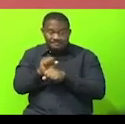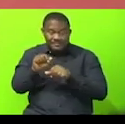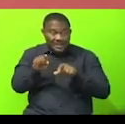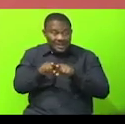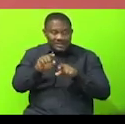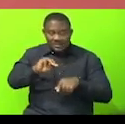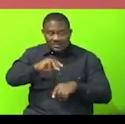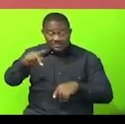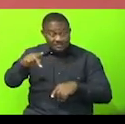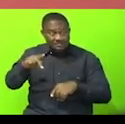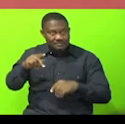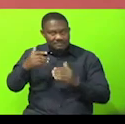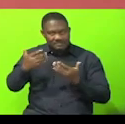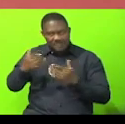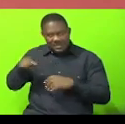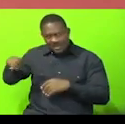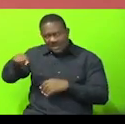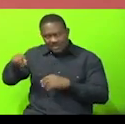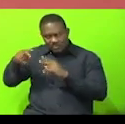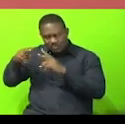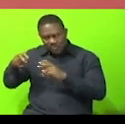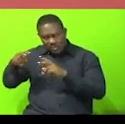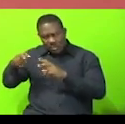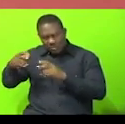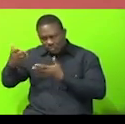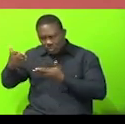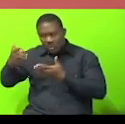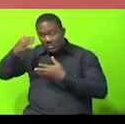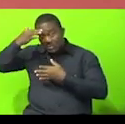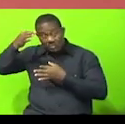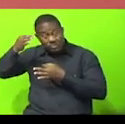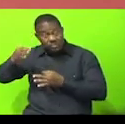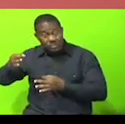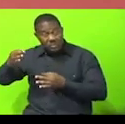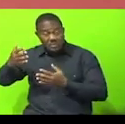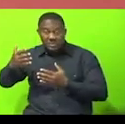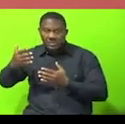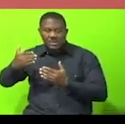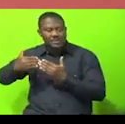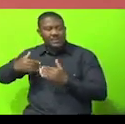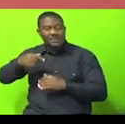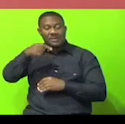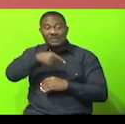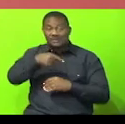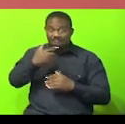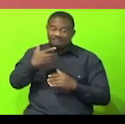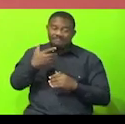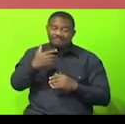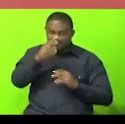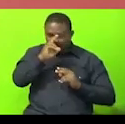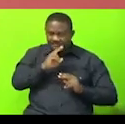pending the final determination of a suit filed by Honourable